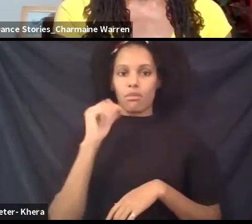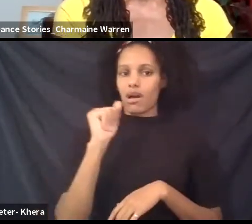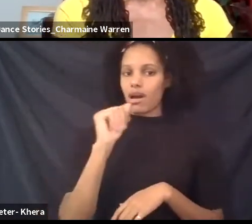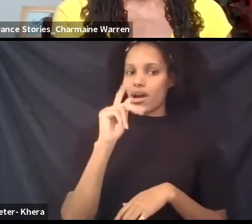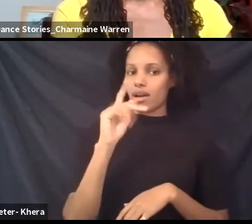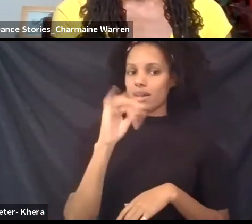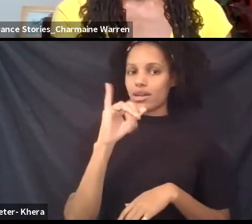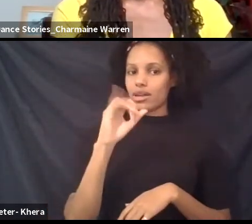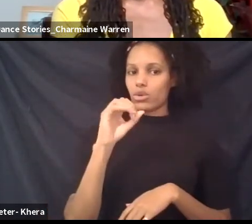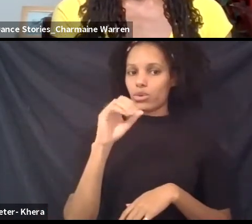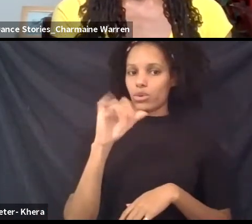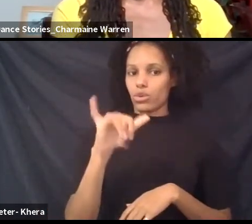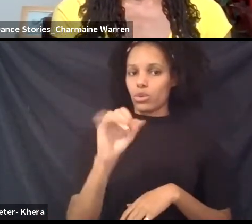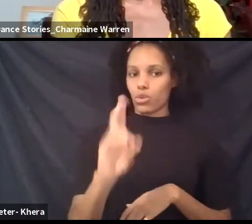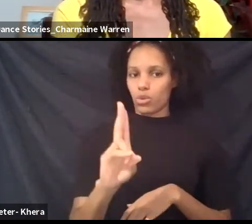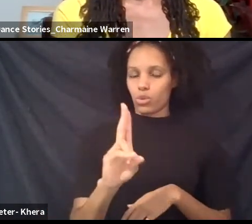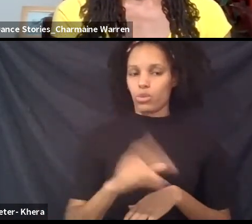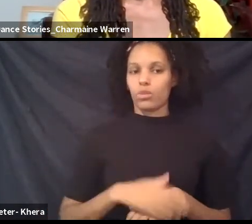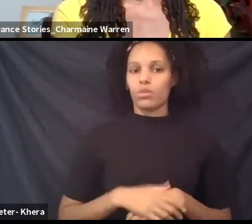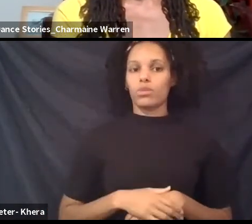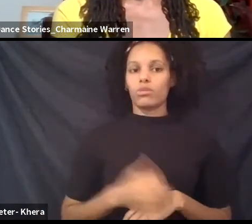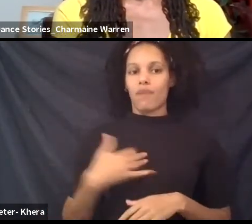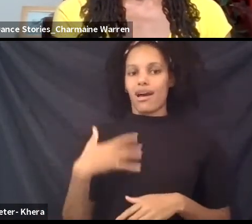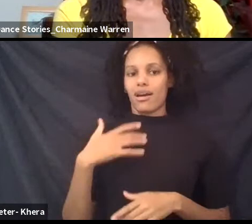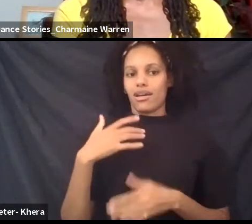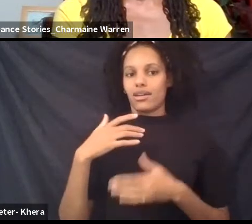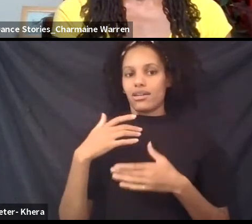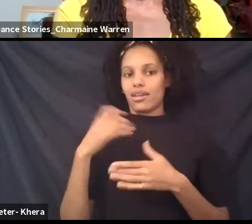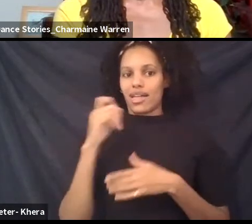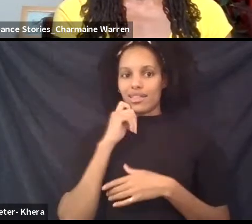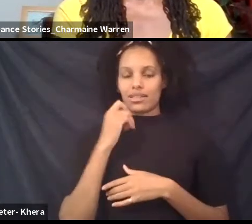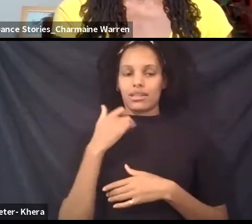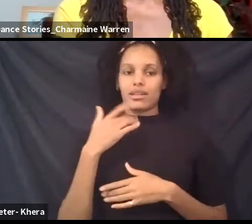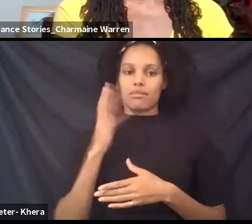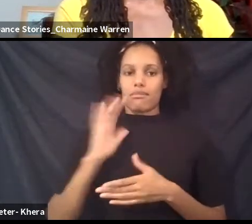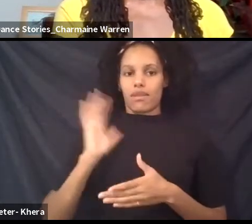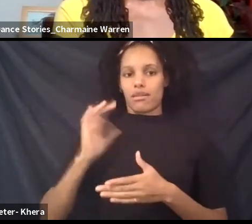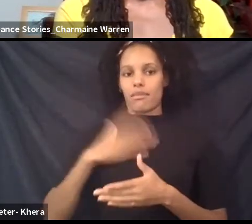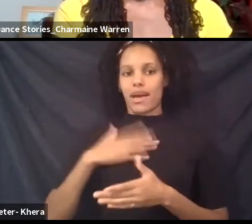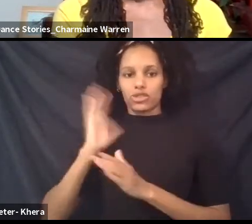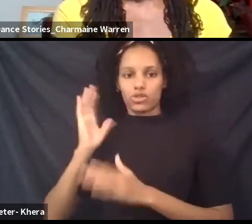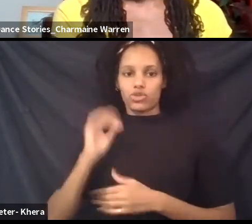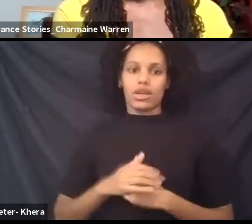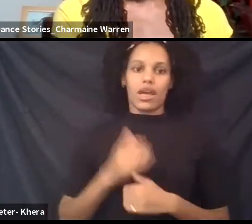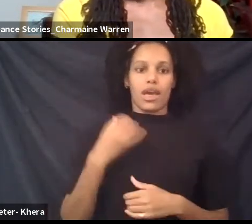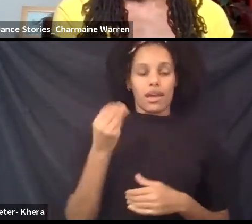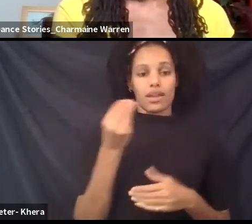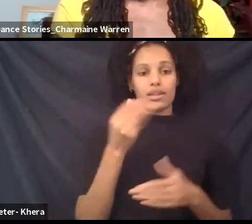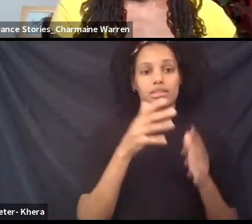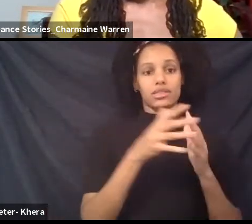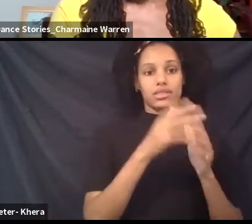thanks to my father and African-American thanks to my mother. Um, and so,